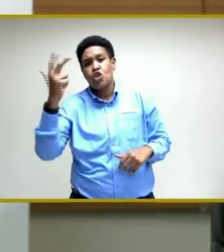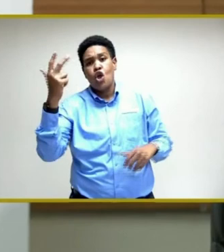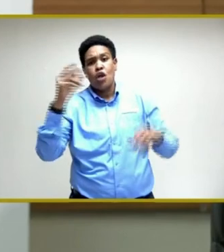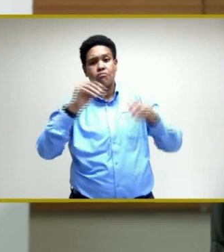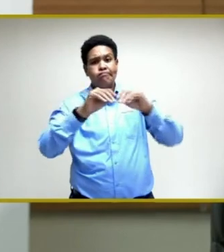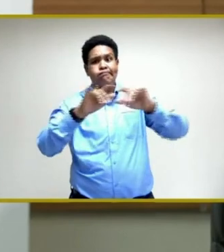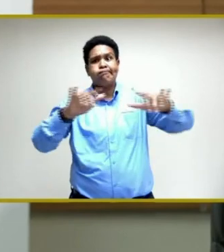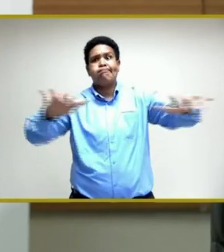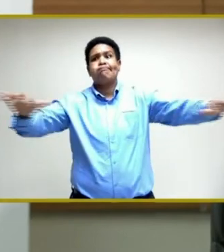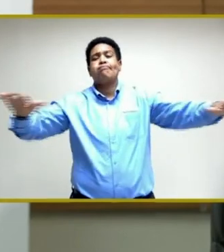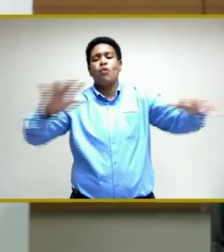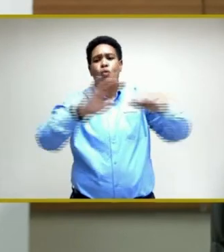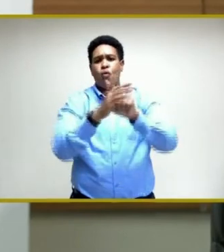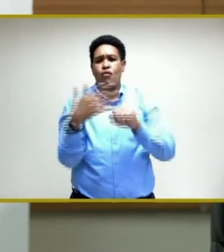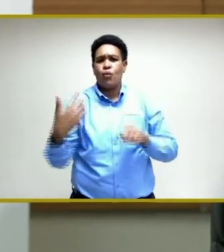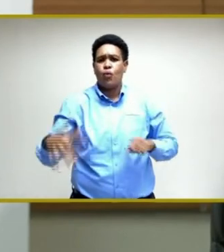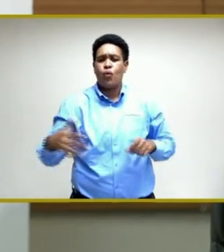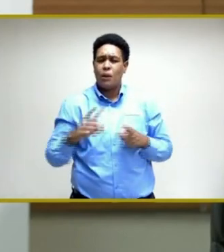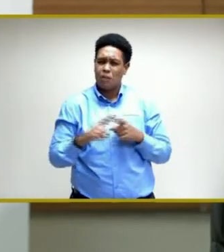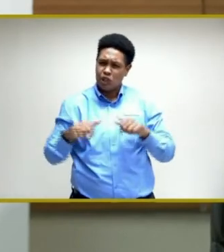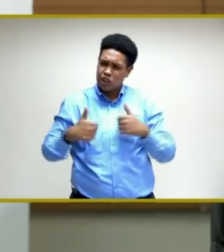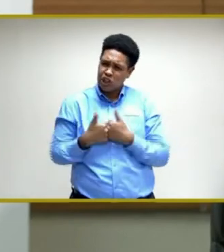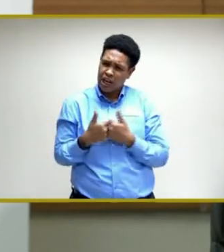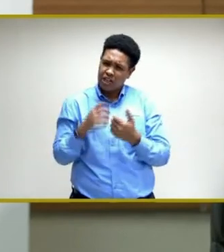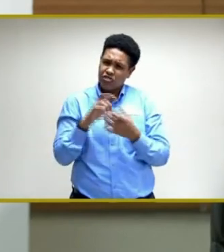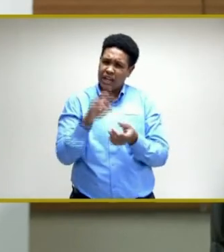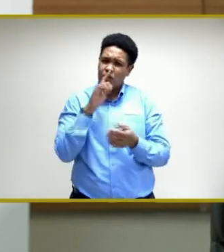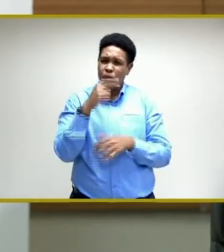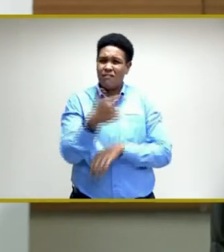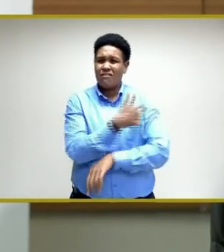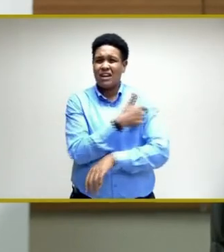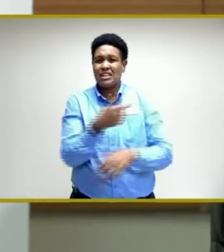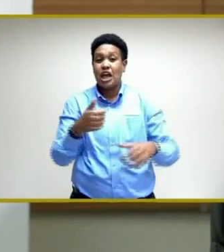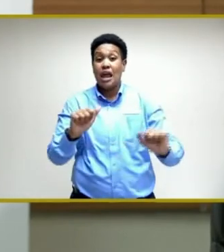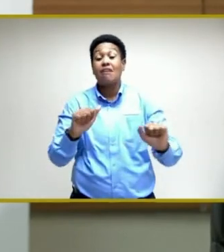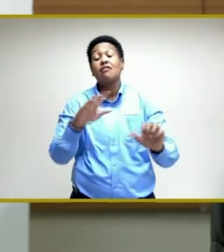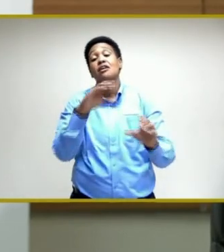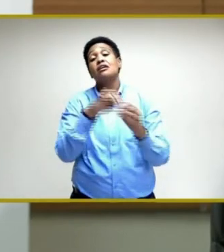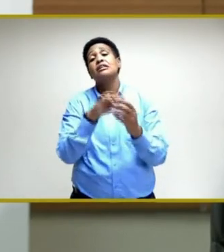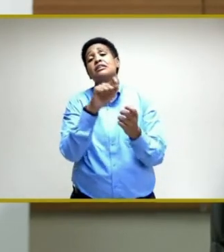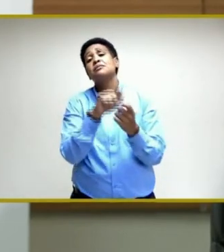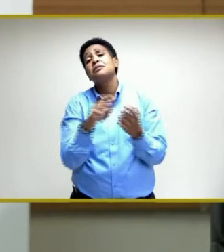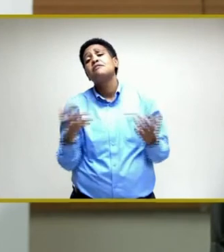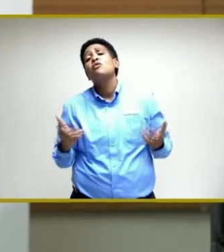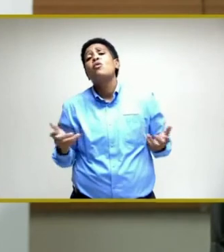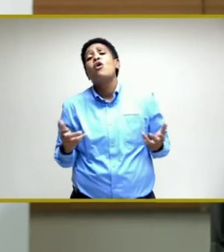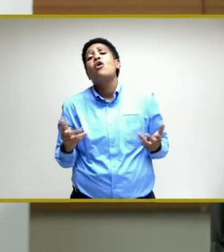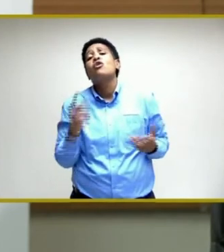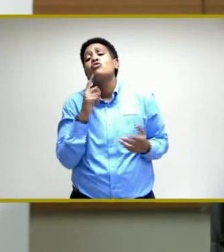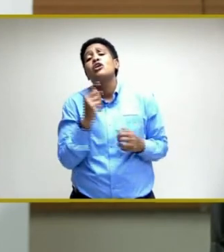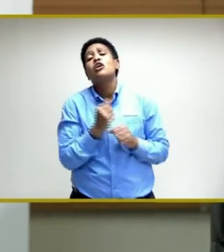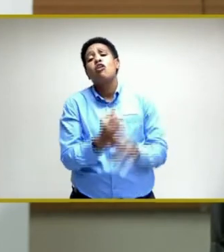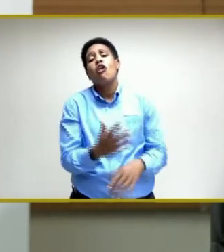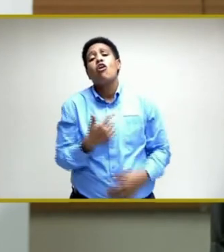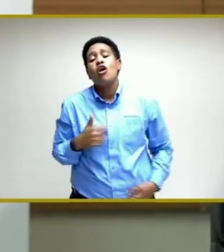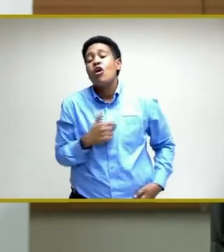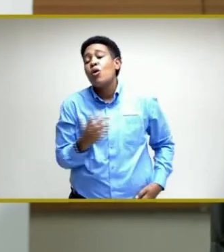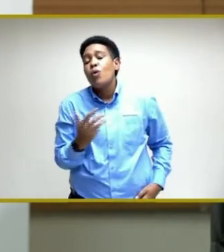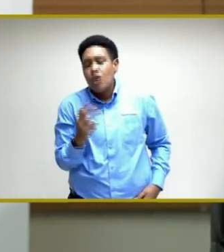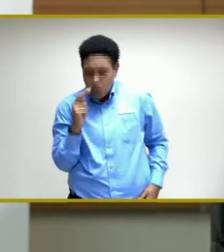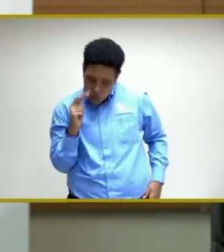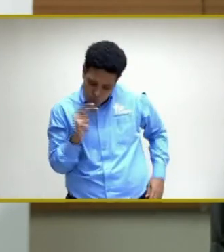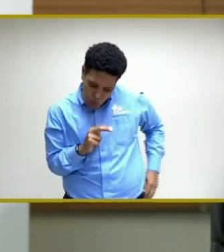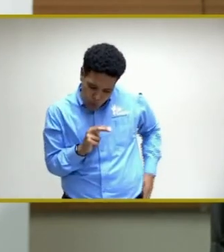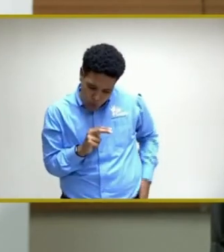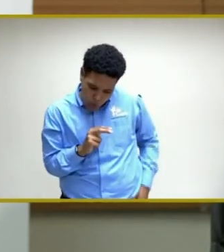and the challenges around the vaccination effort in particular, is causing us to look